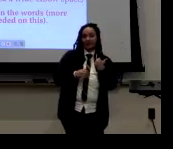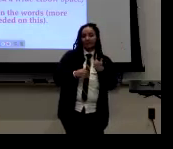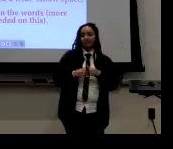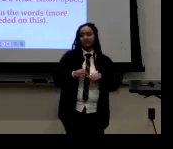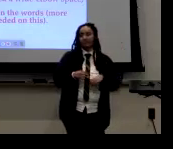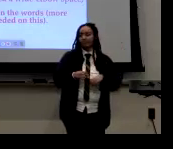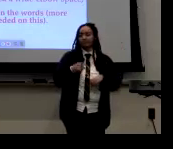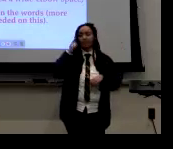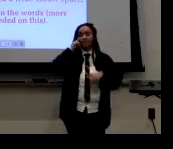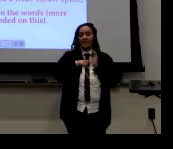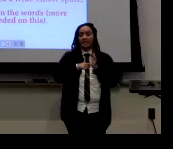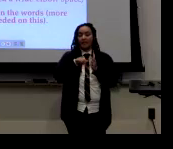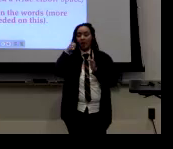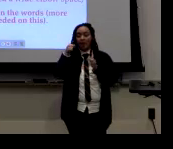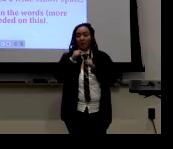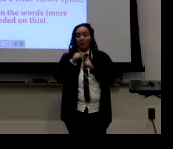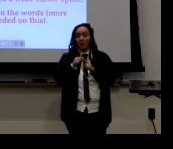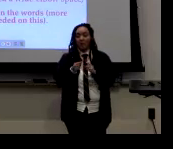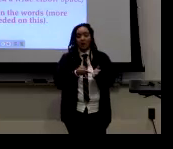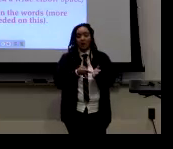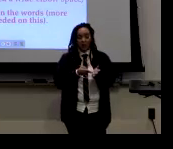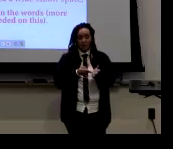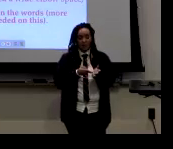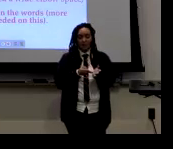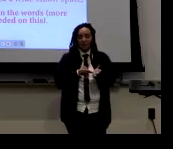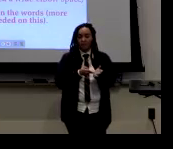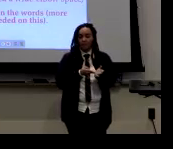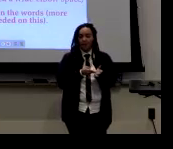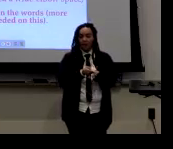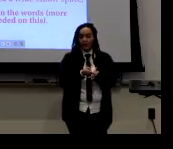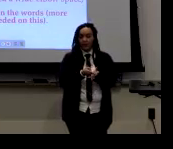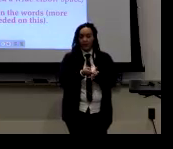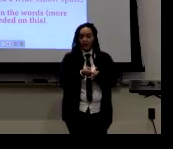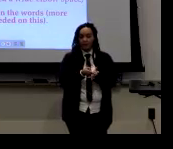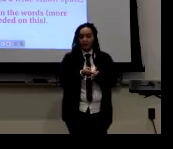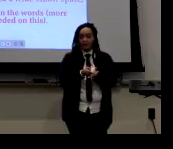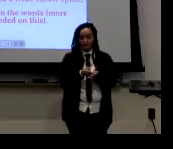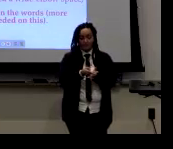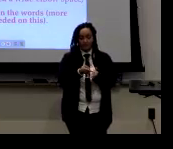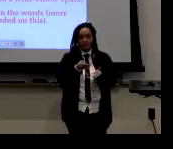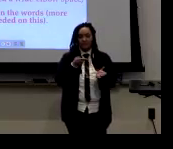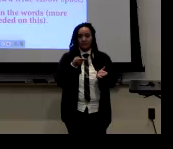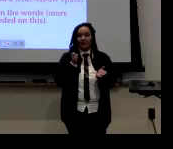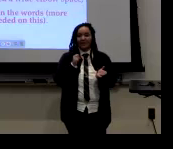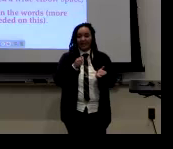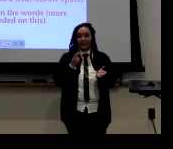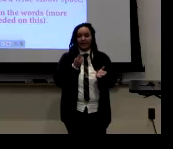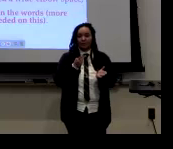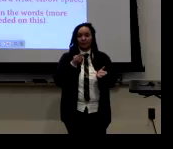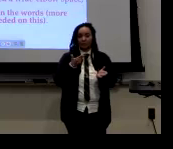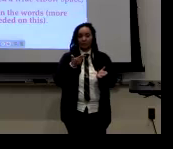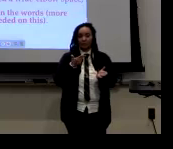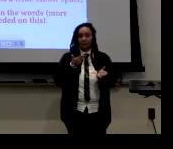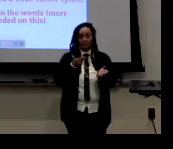of the thumb out. Uh, for example, another word is honest. This is the sign right here.